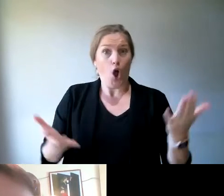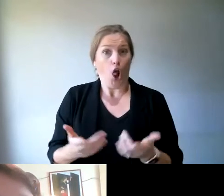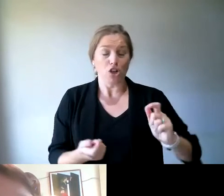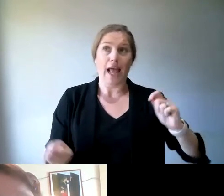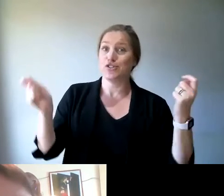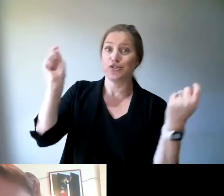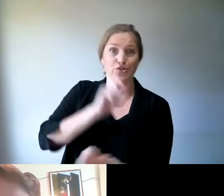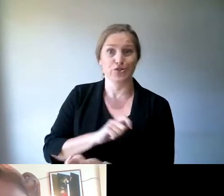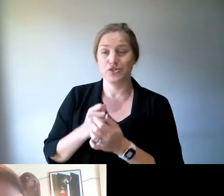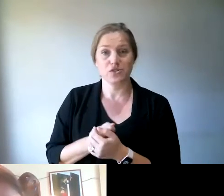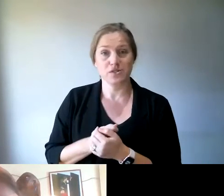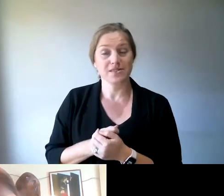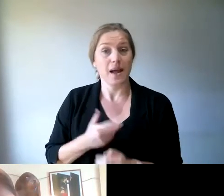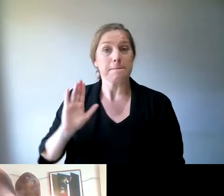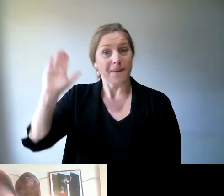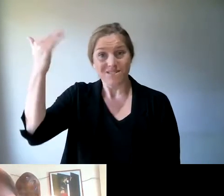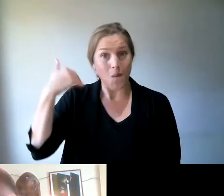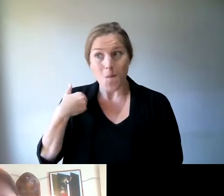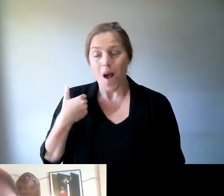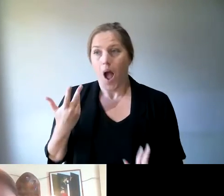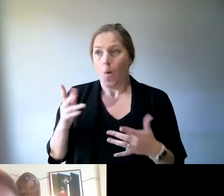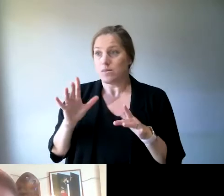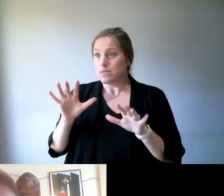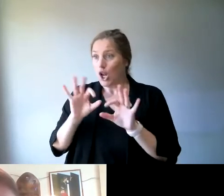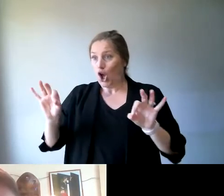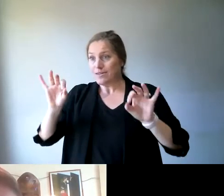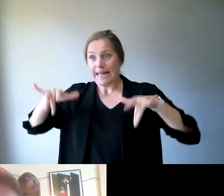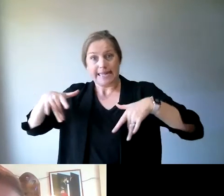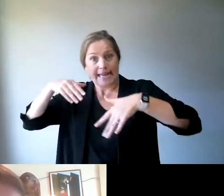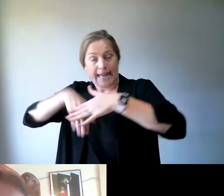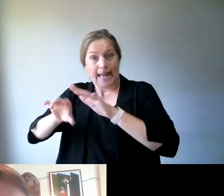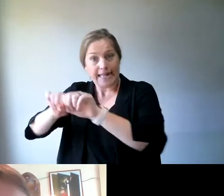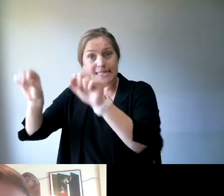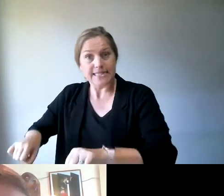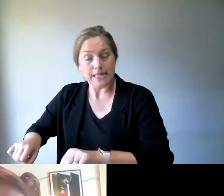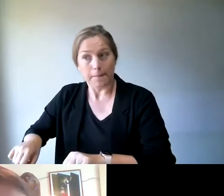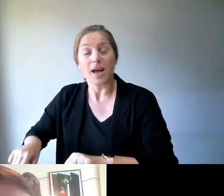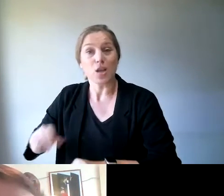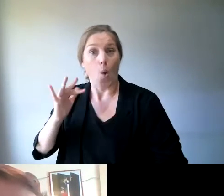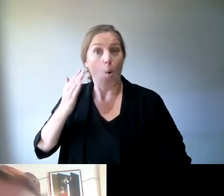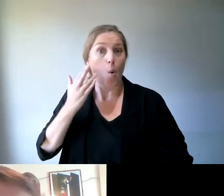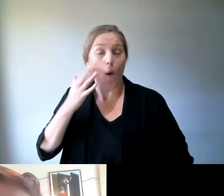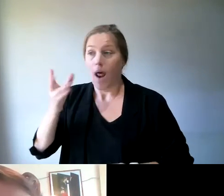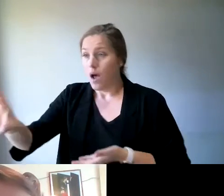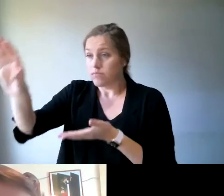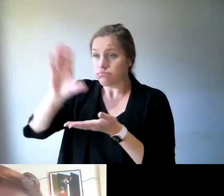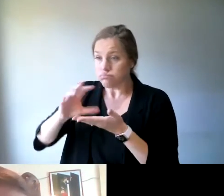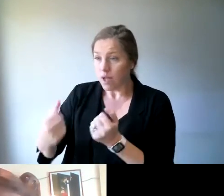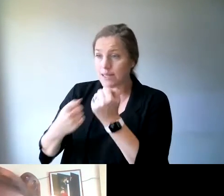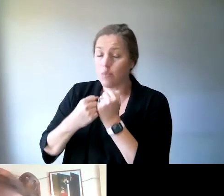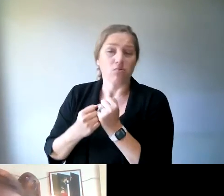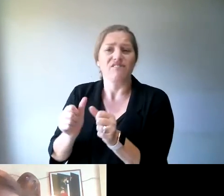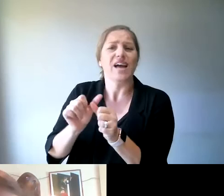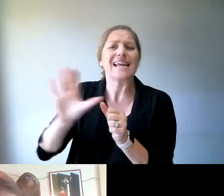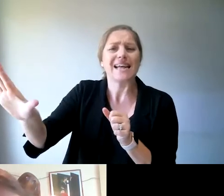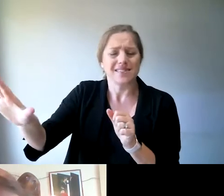I wasn't in the system. So, for me, it was just fantastic. We still have to wait these days, of course,